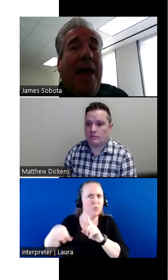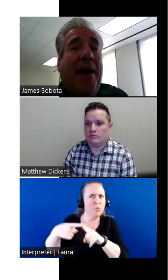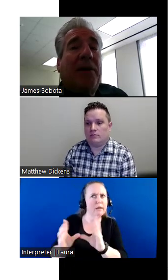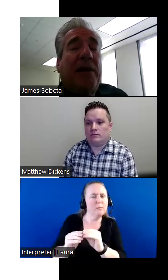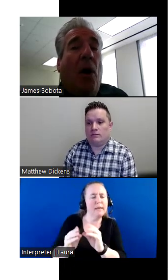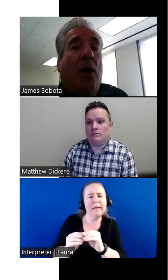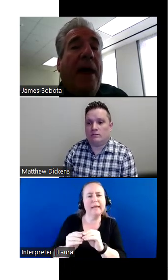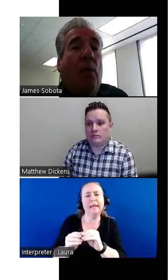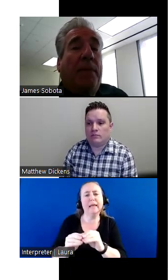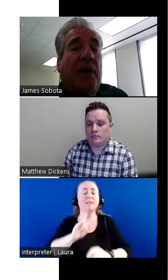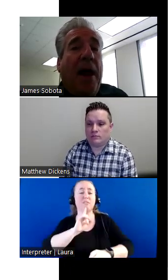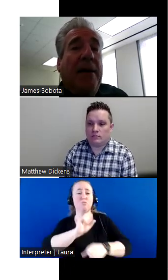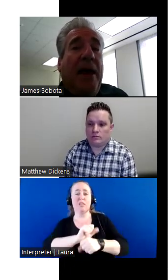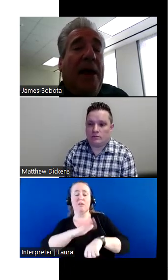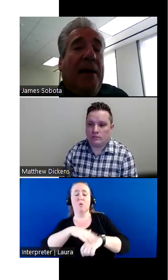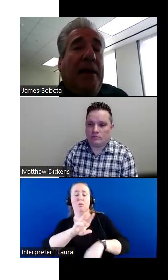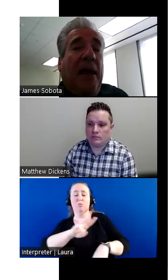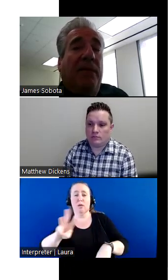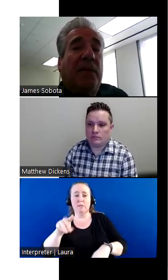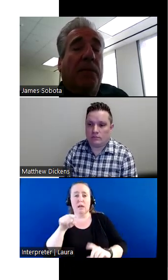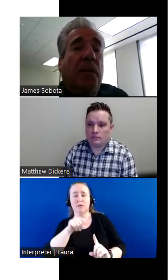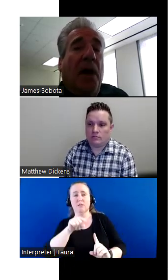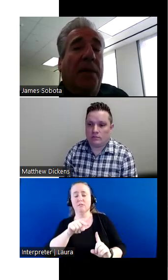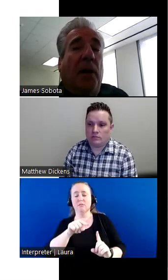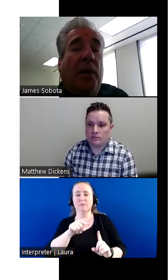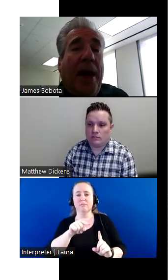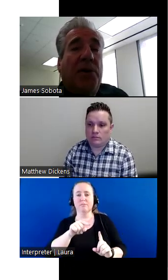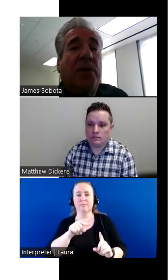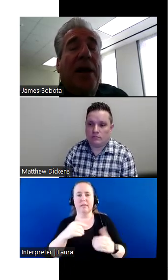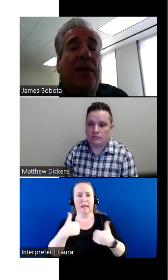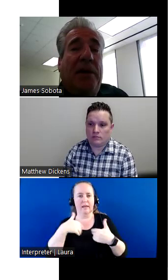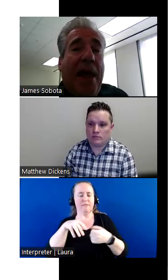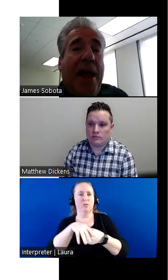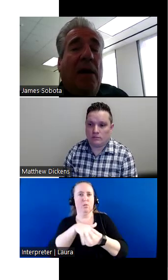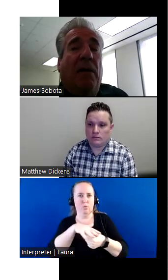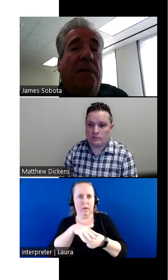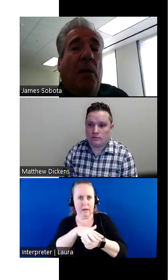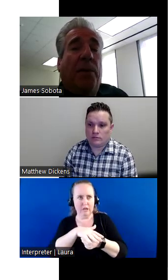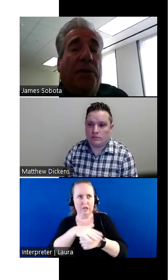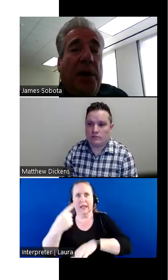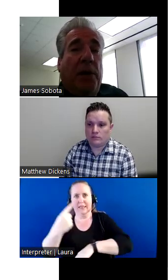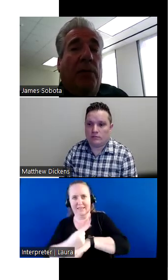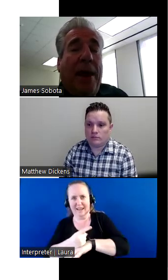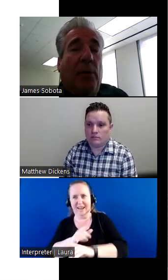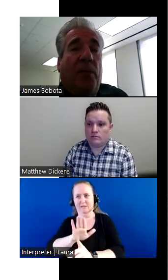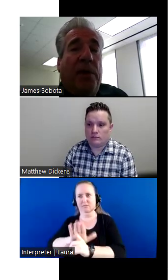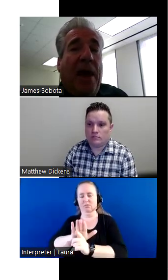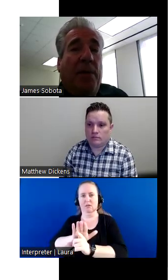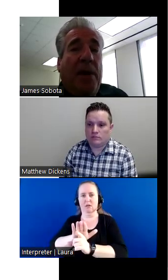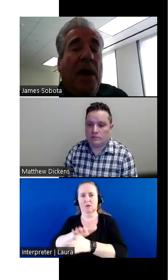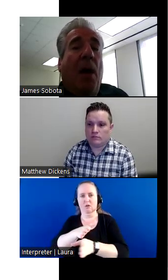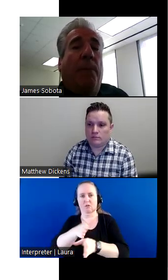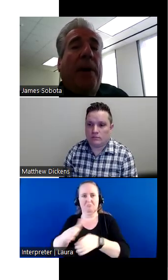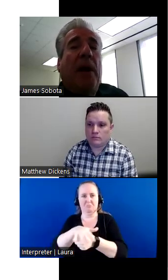is. And actually on that website, it gives the location and the date of their particular neighborhood